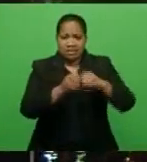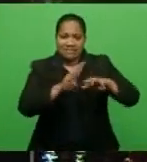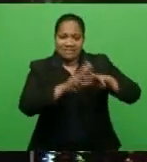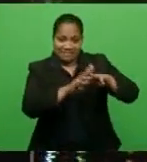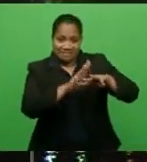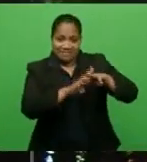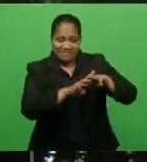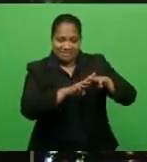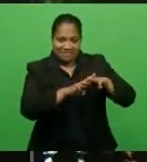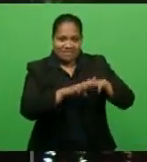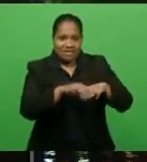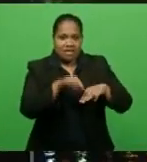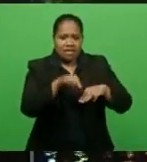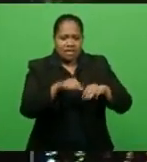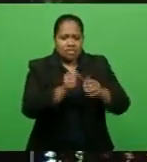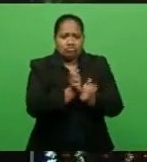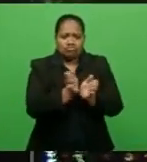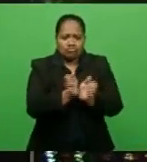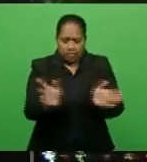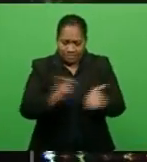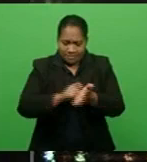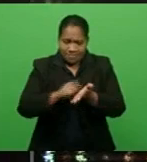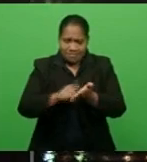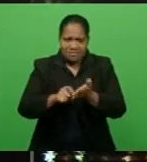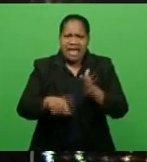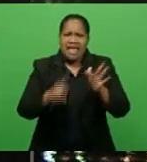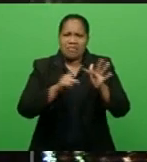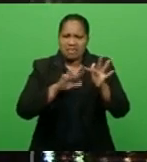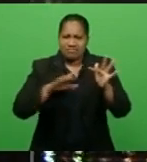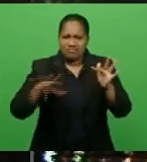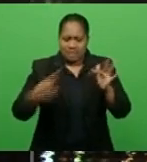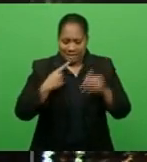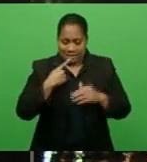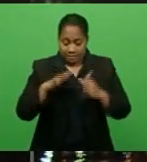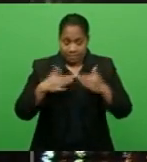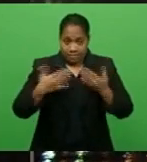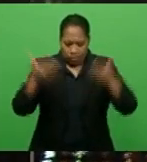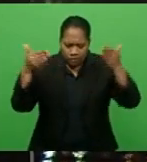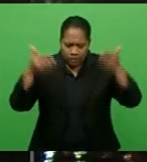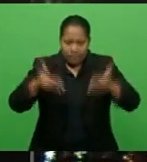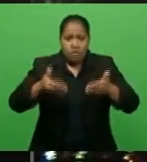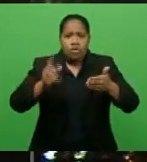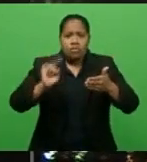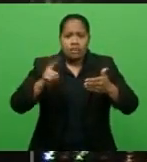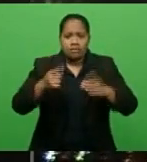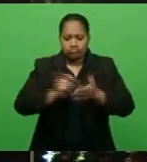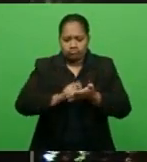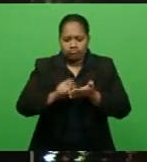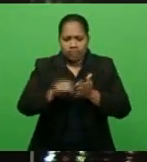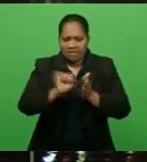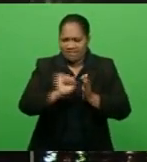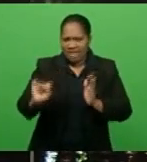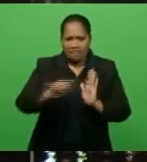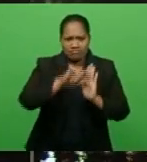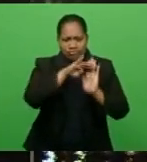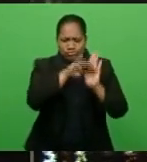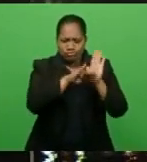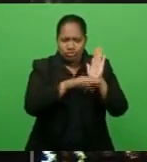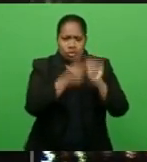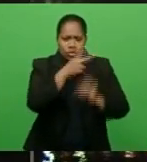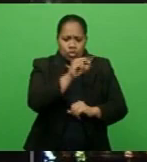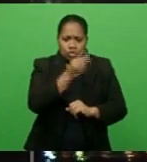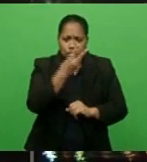Party General Secretary MLN Duituturanga says they will now focus on writing their manifesto for the 2022 general